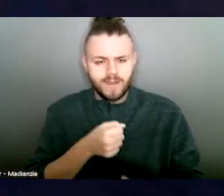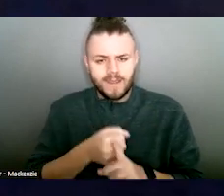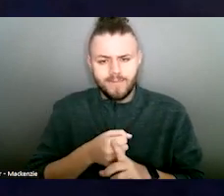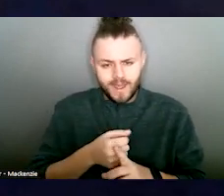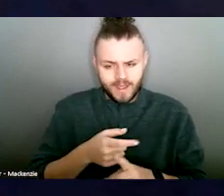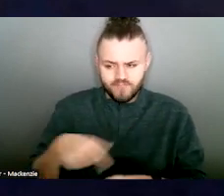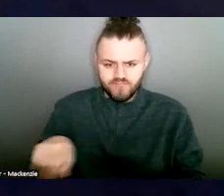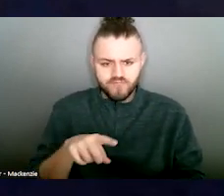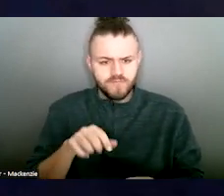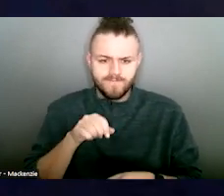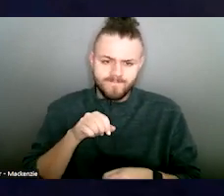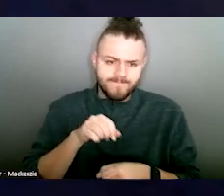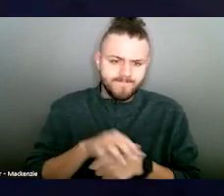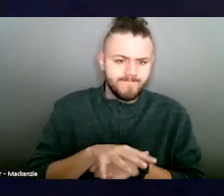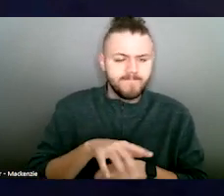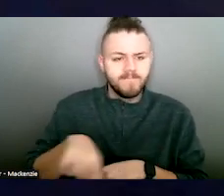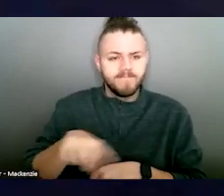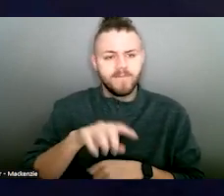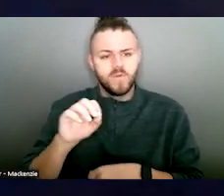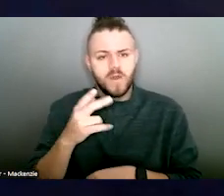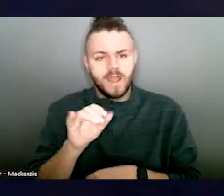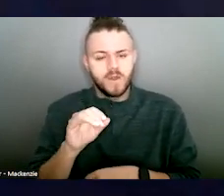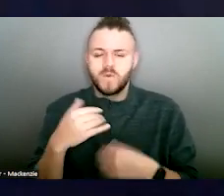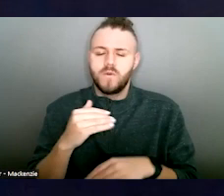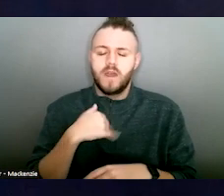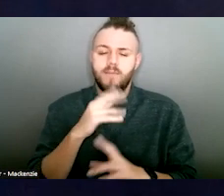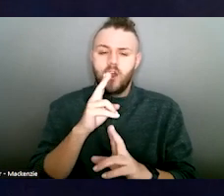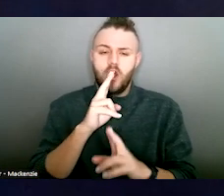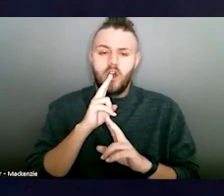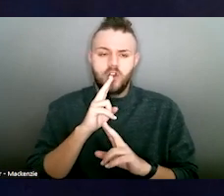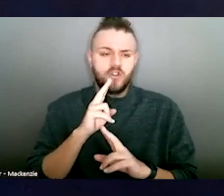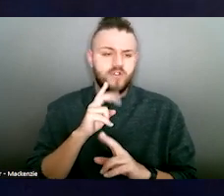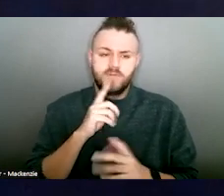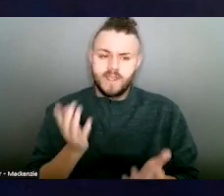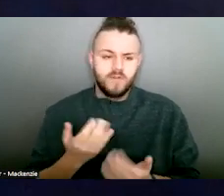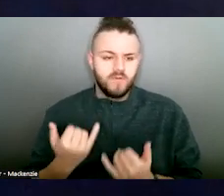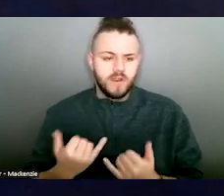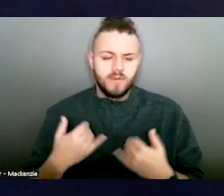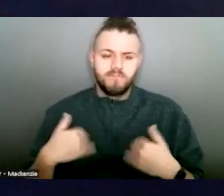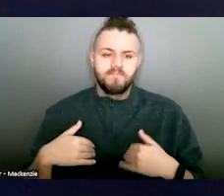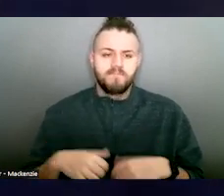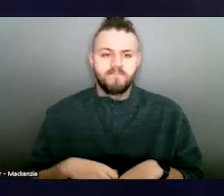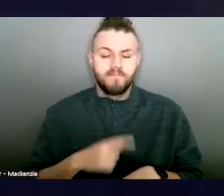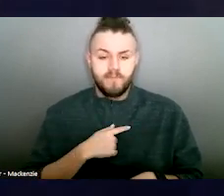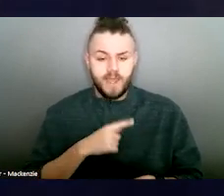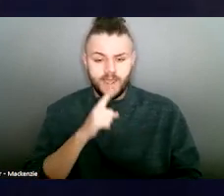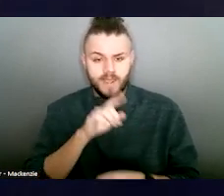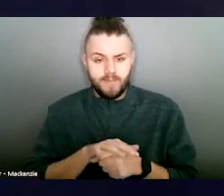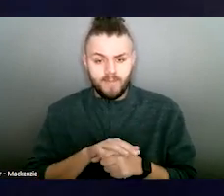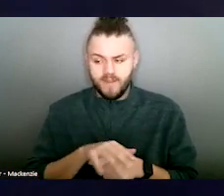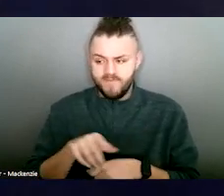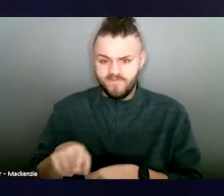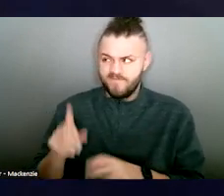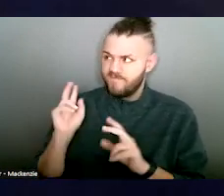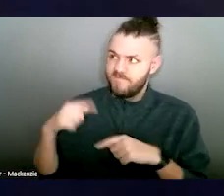so honored and privileged to be a part of this important day. My commitment to the issue of domestic violence began